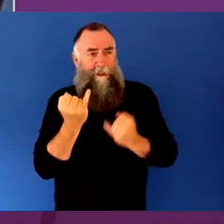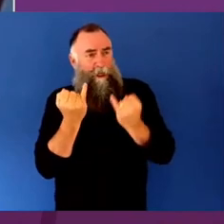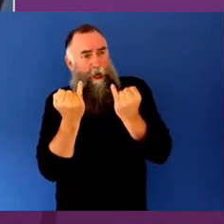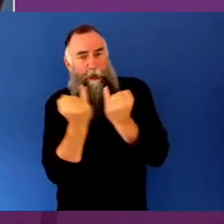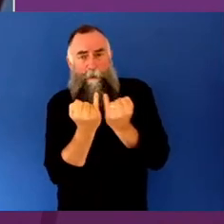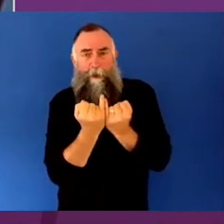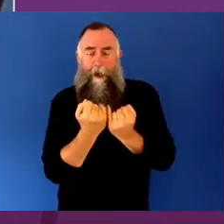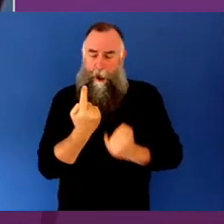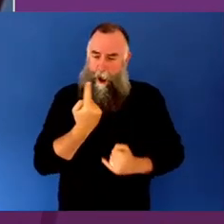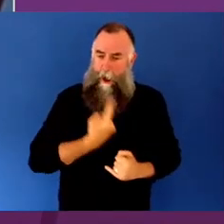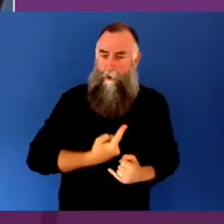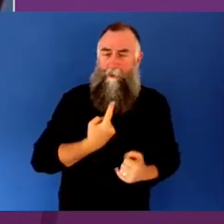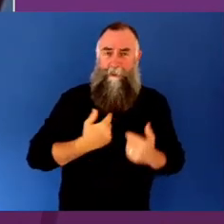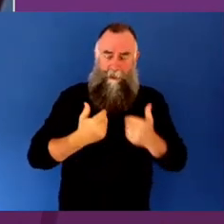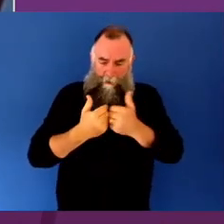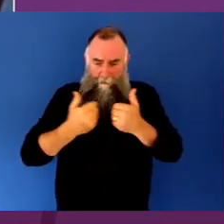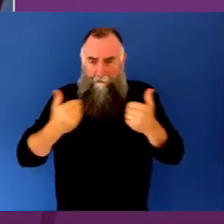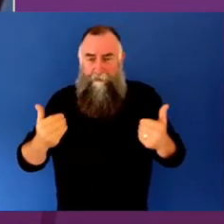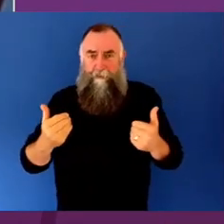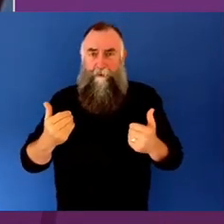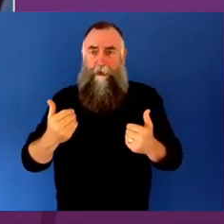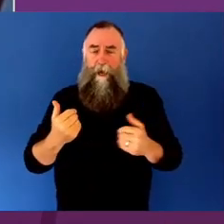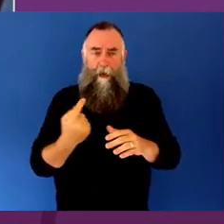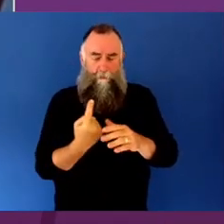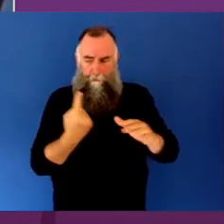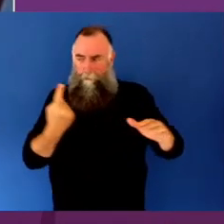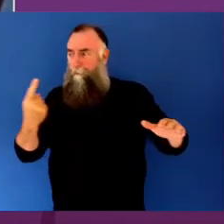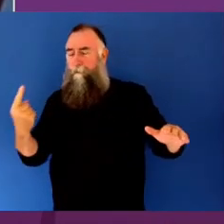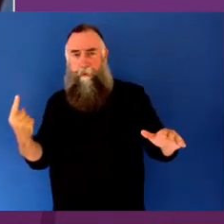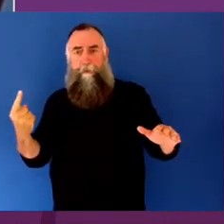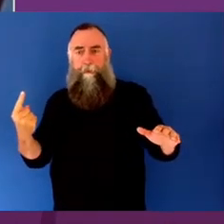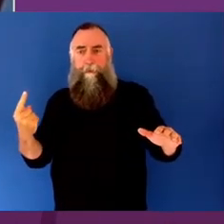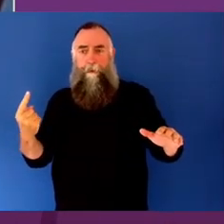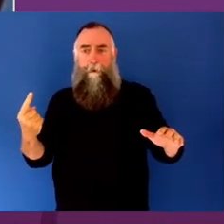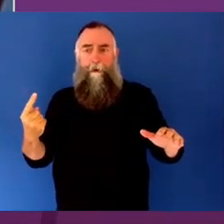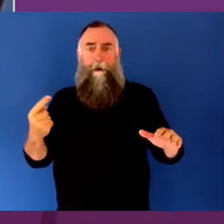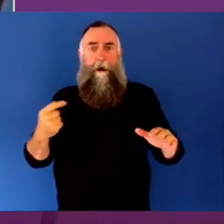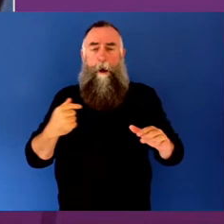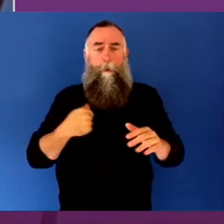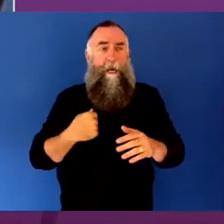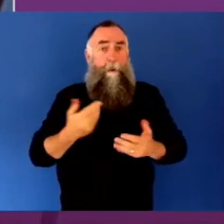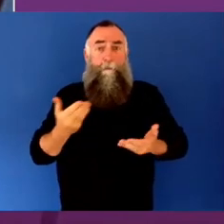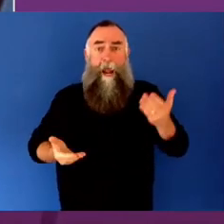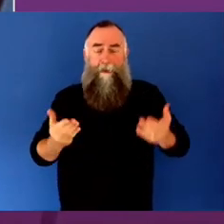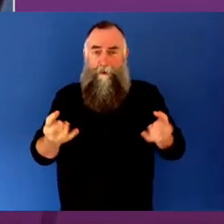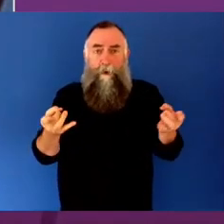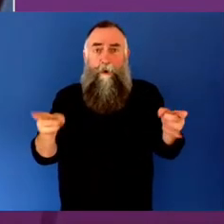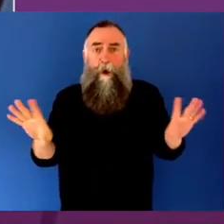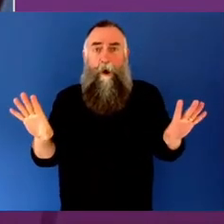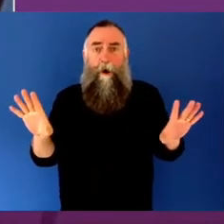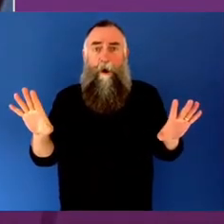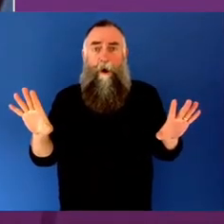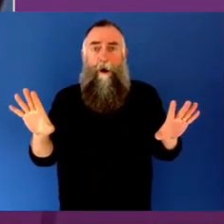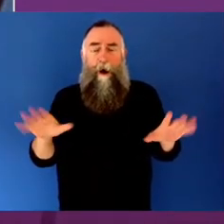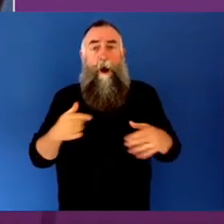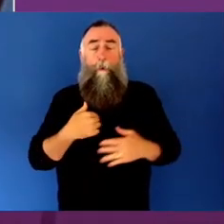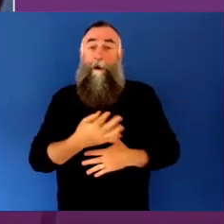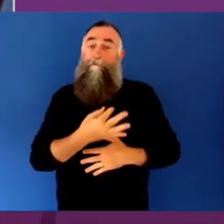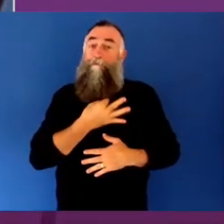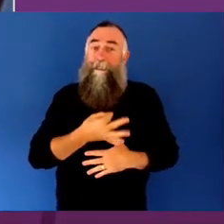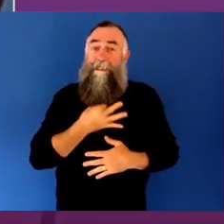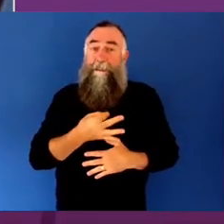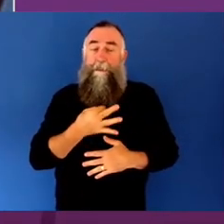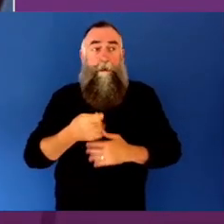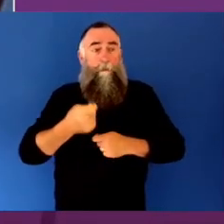separateness and isolation. We become unbalanced and we risk becoming reduced